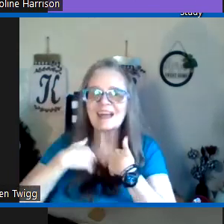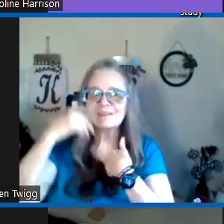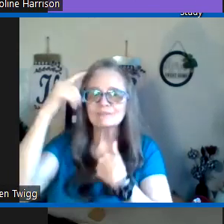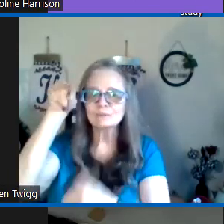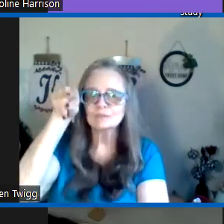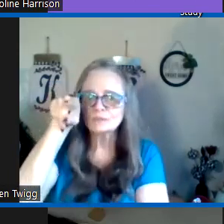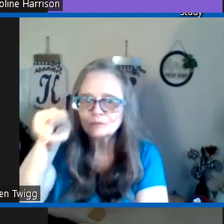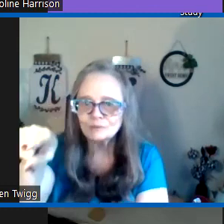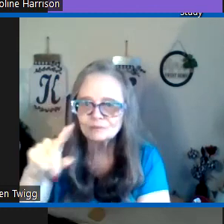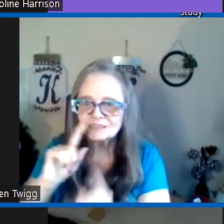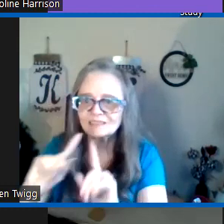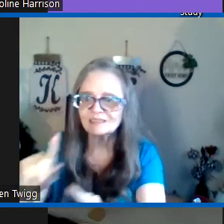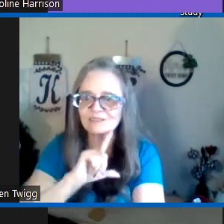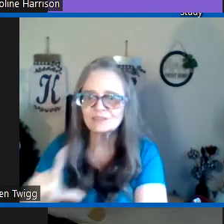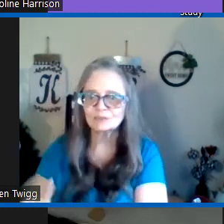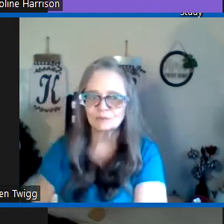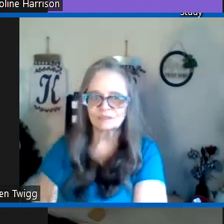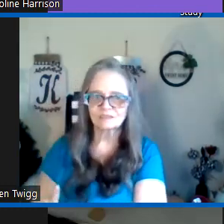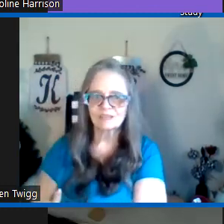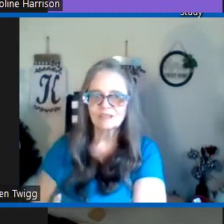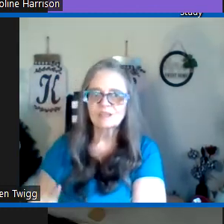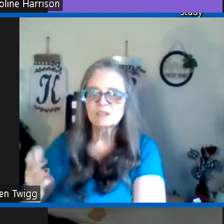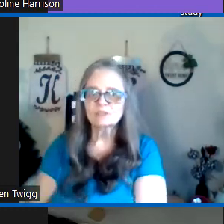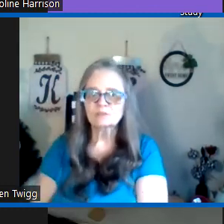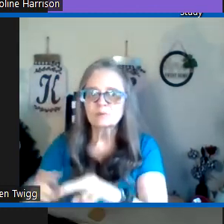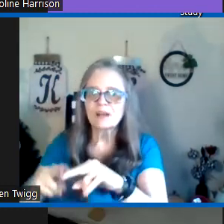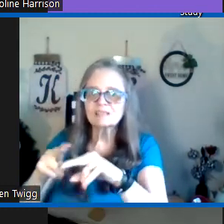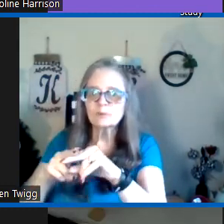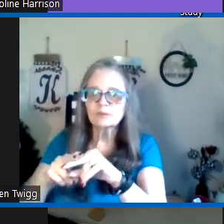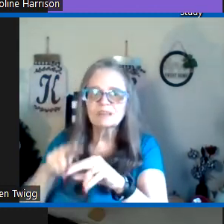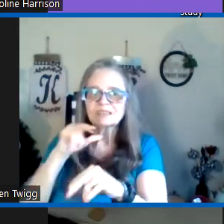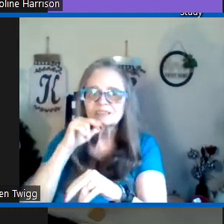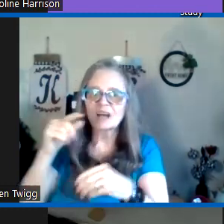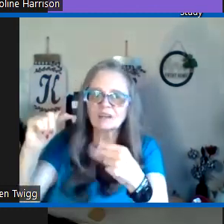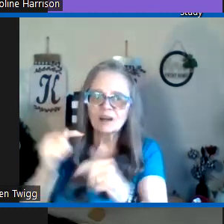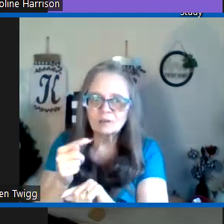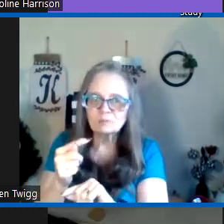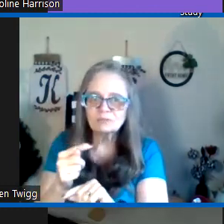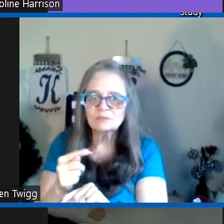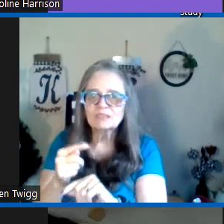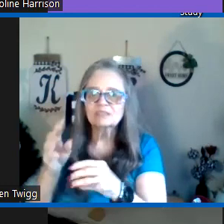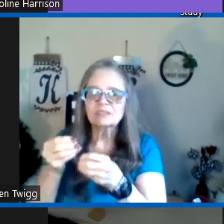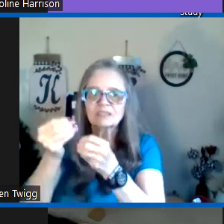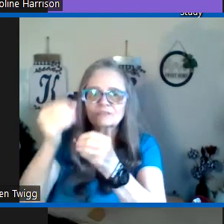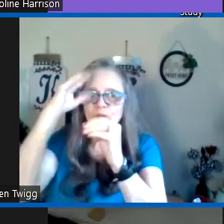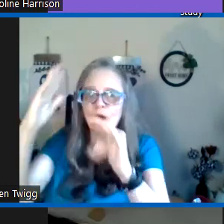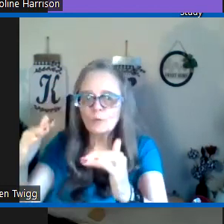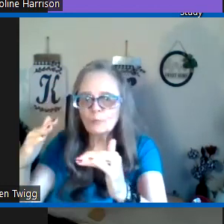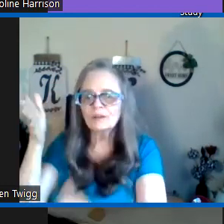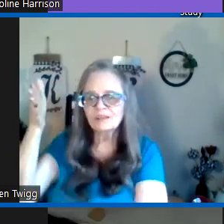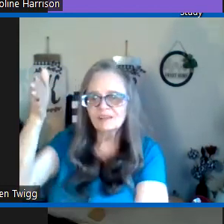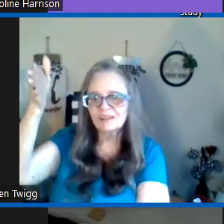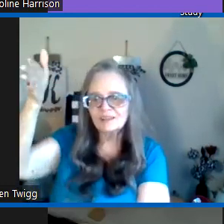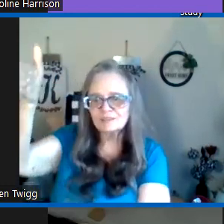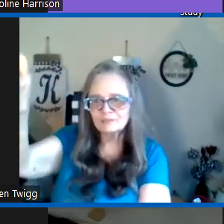I have for you declares the Lord to prosper not harm you to give you